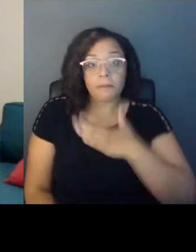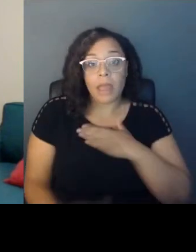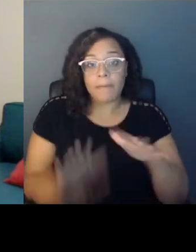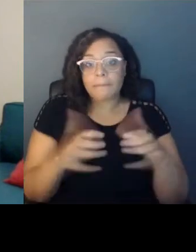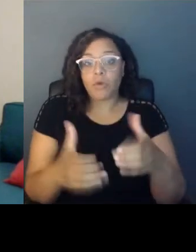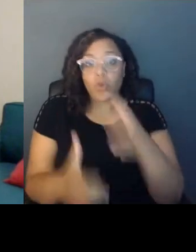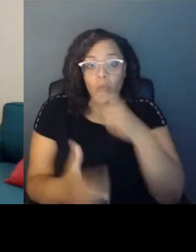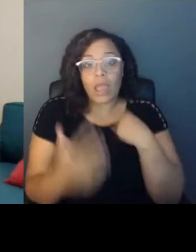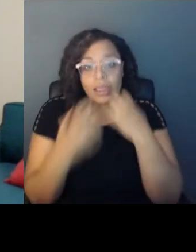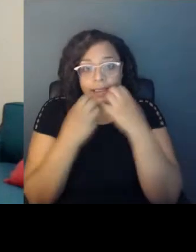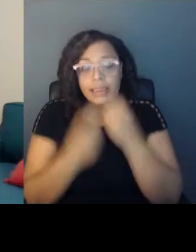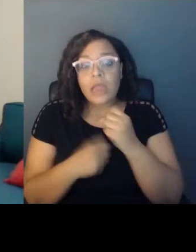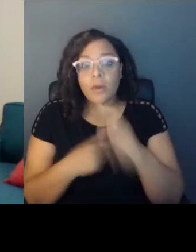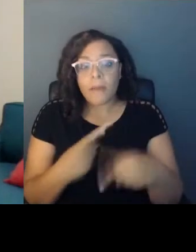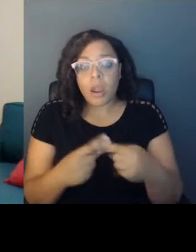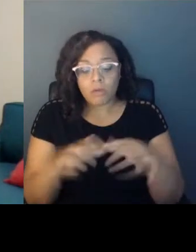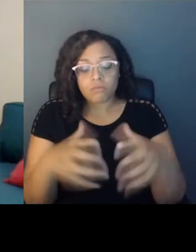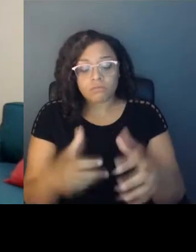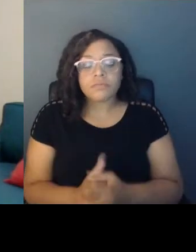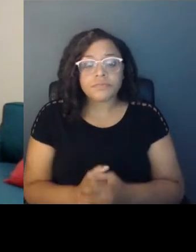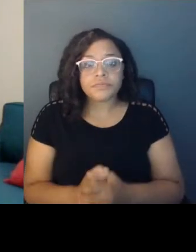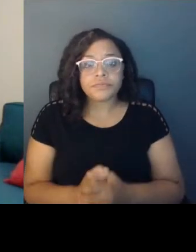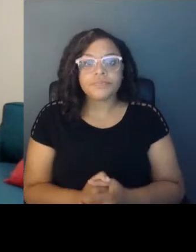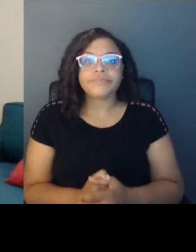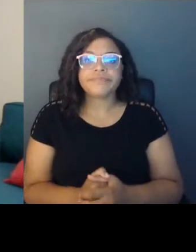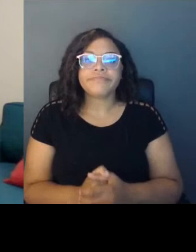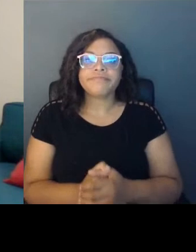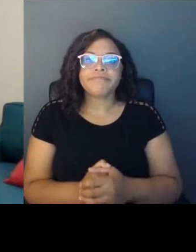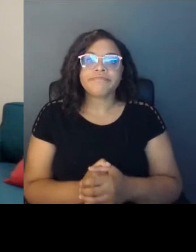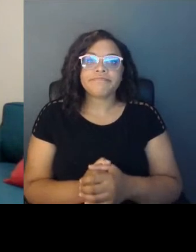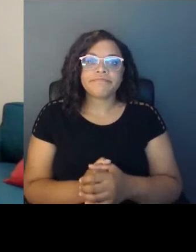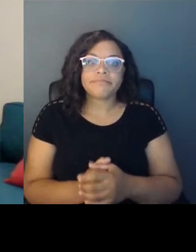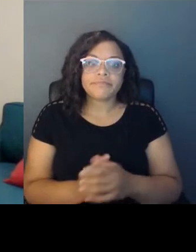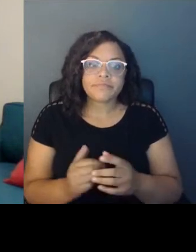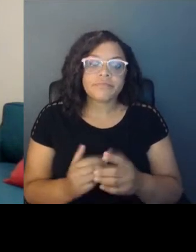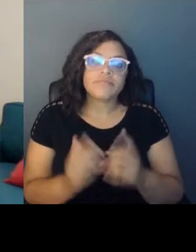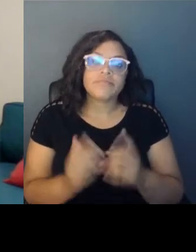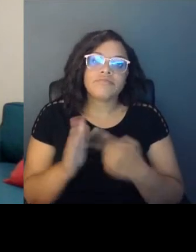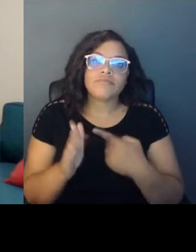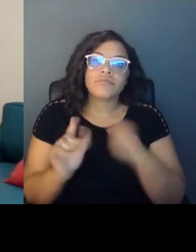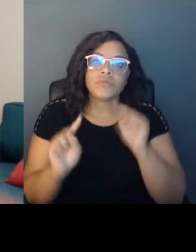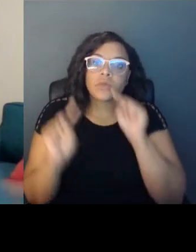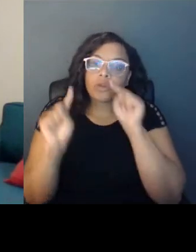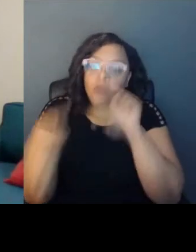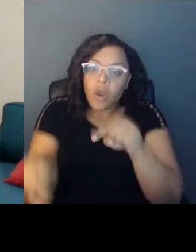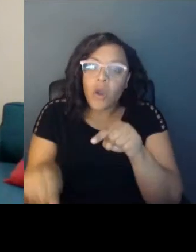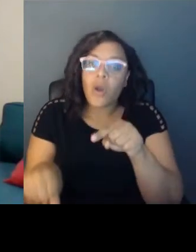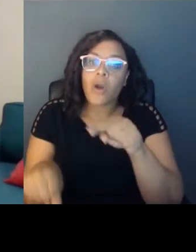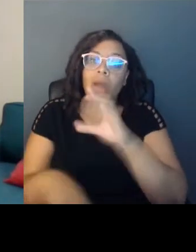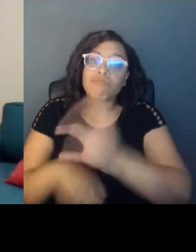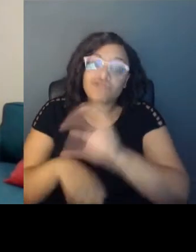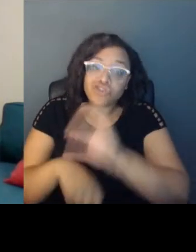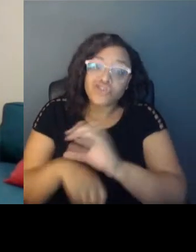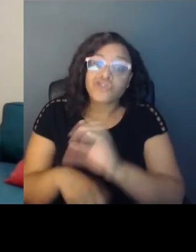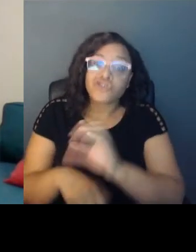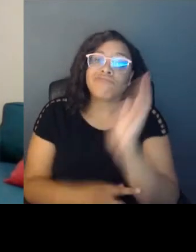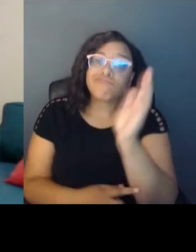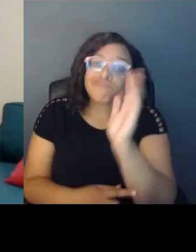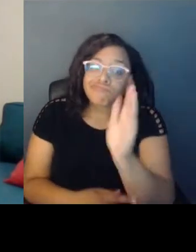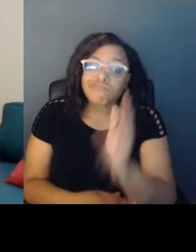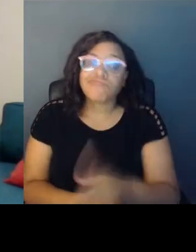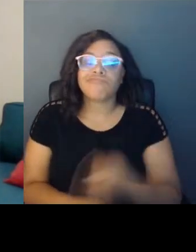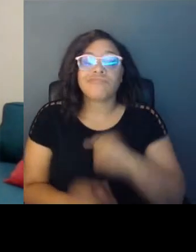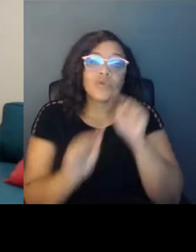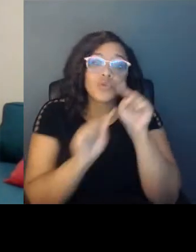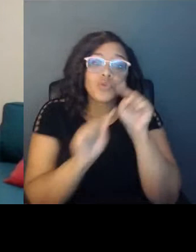There would be times that I go and talk and do consults or speeches and talks at churches and I'm inevitably going outside and someone's like,